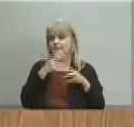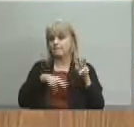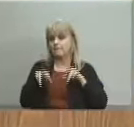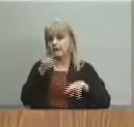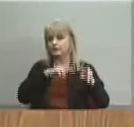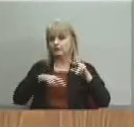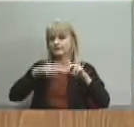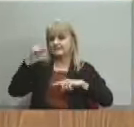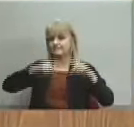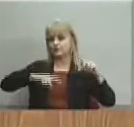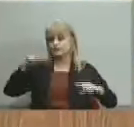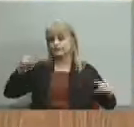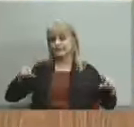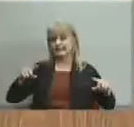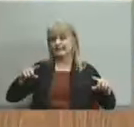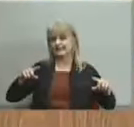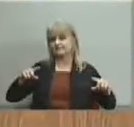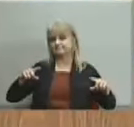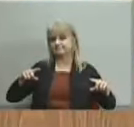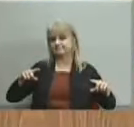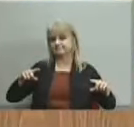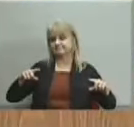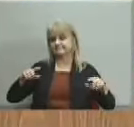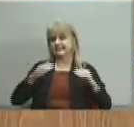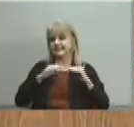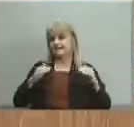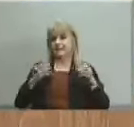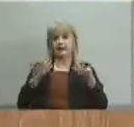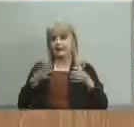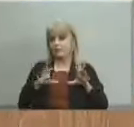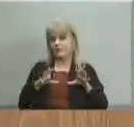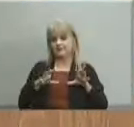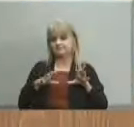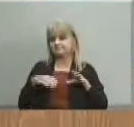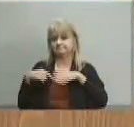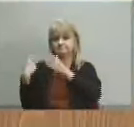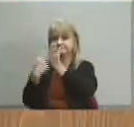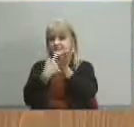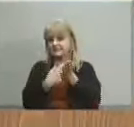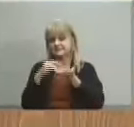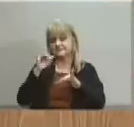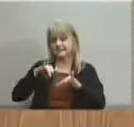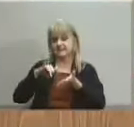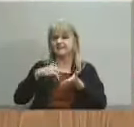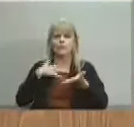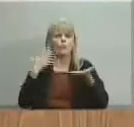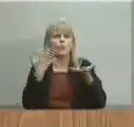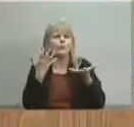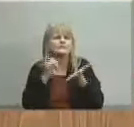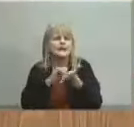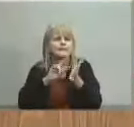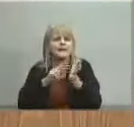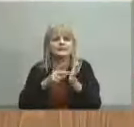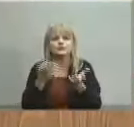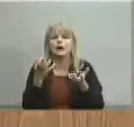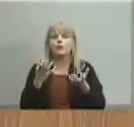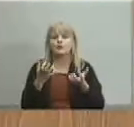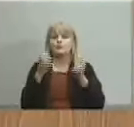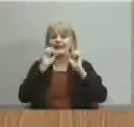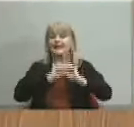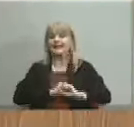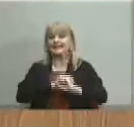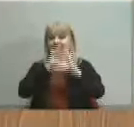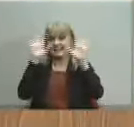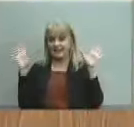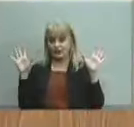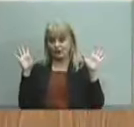diversity index which i'm not even going to go into the dynamics of that because somebody today said what is that so i just want to be clear